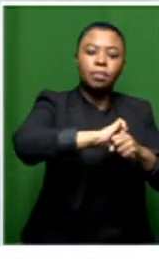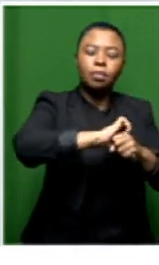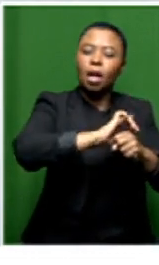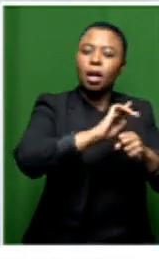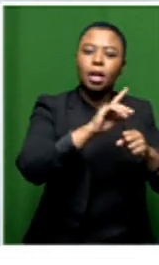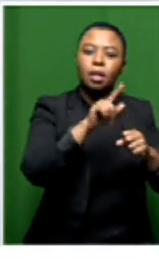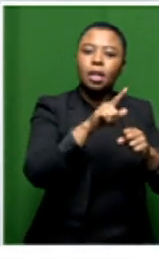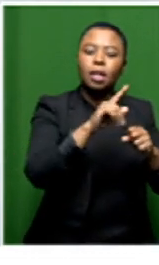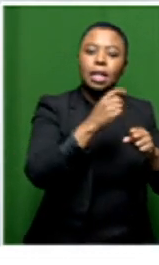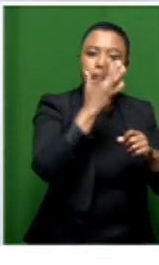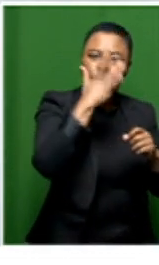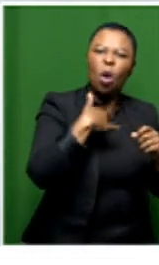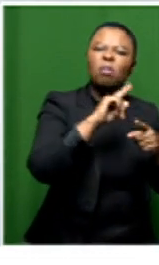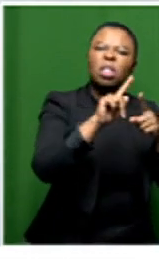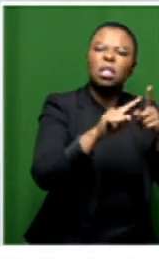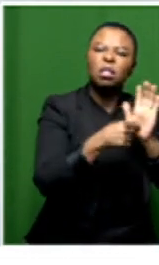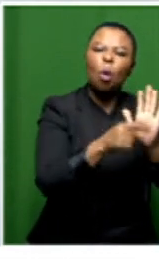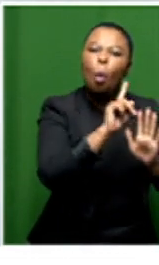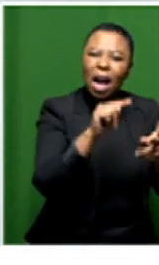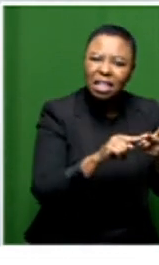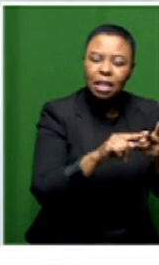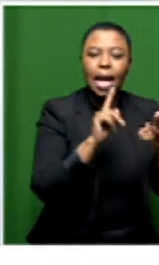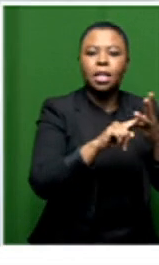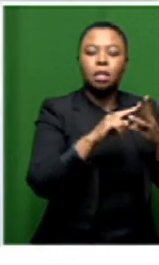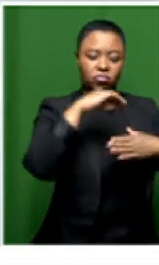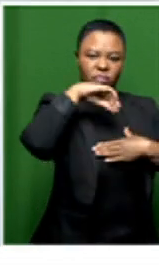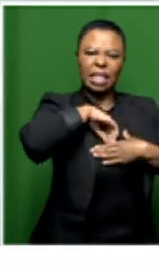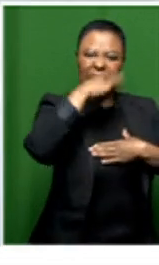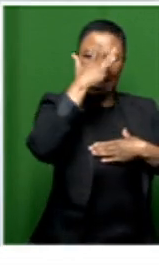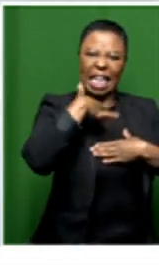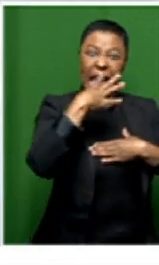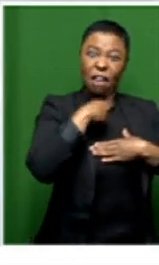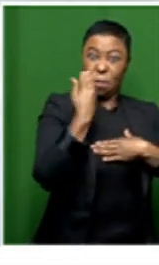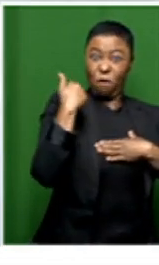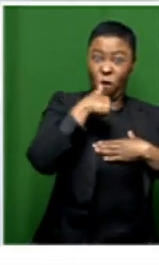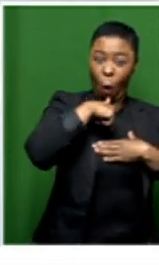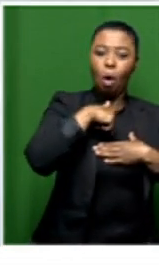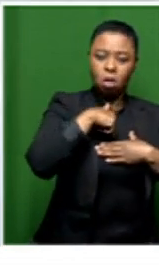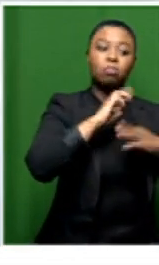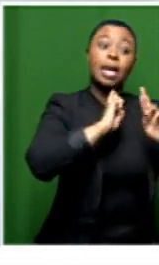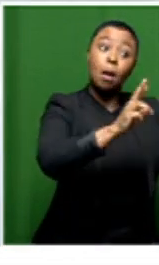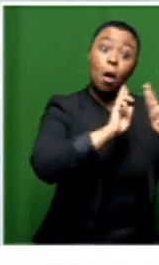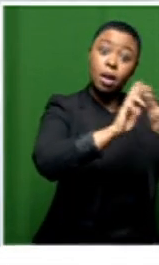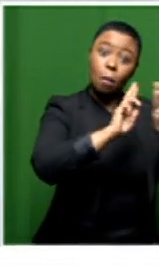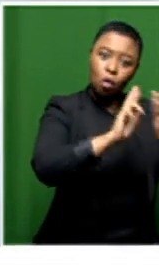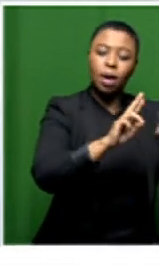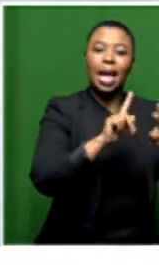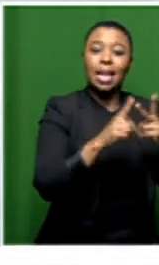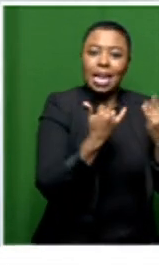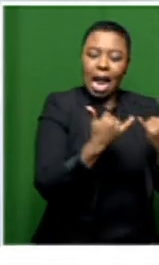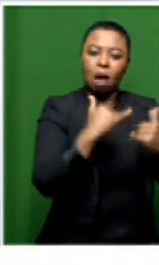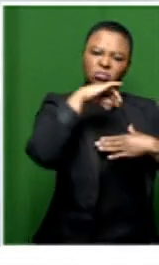and we are currently working with the team of data scientists from salambosh to tease out all the commonalities between the symptoms as well as the